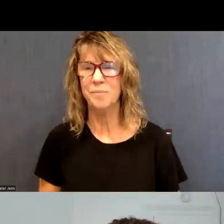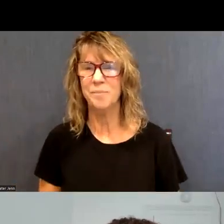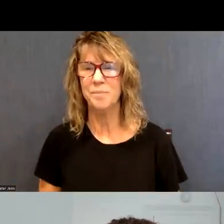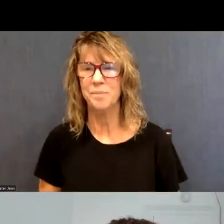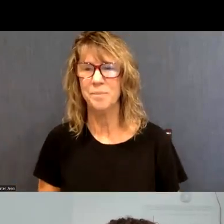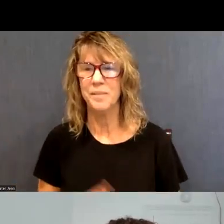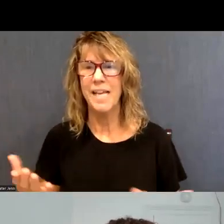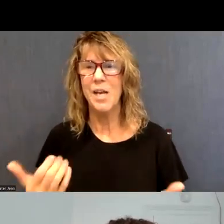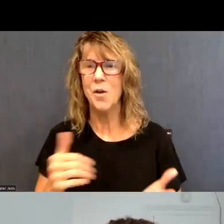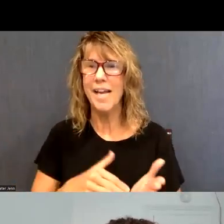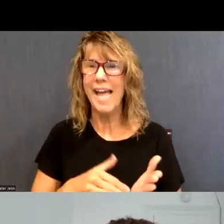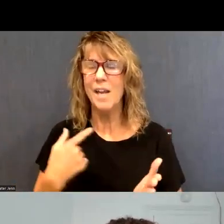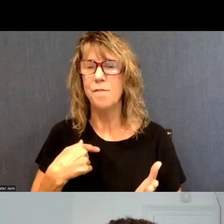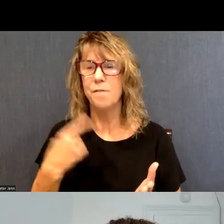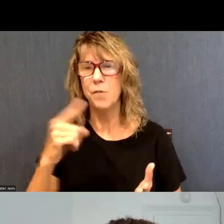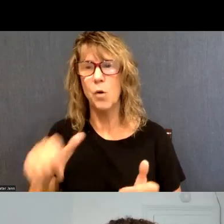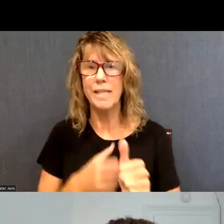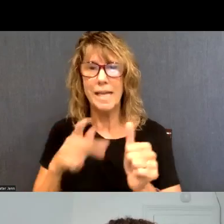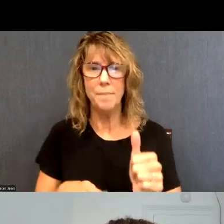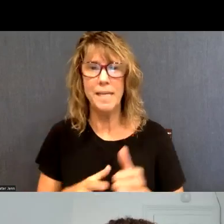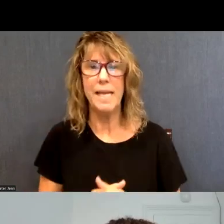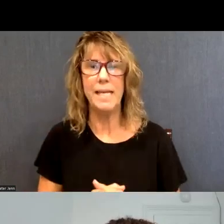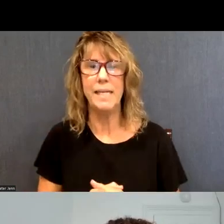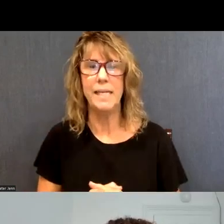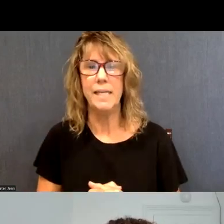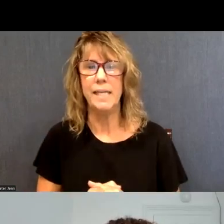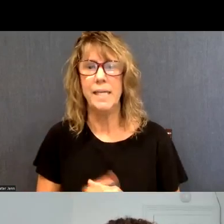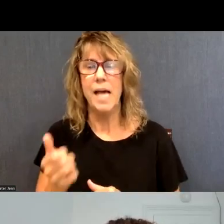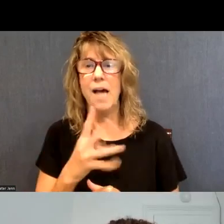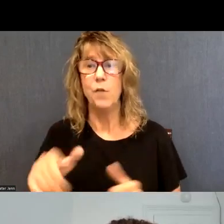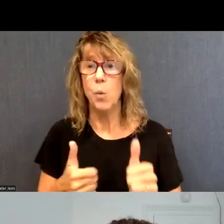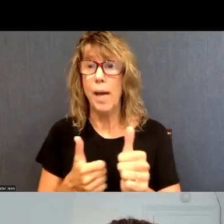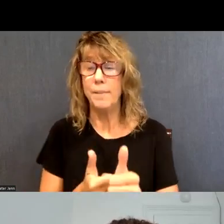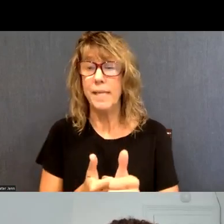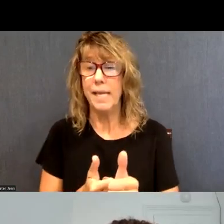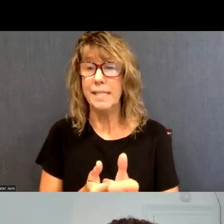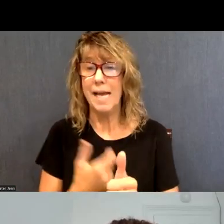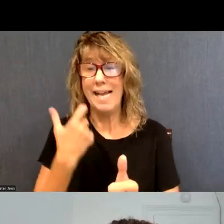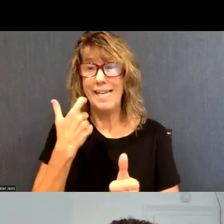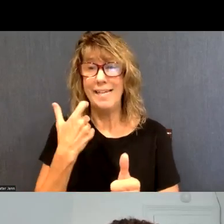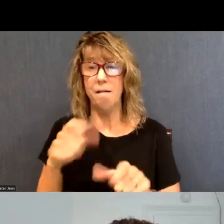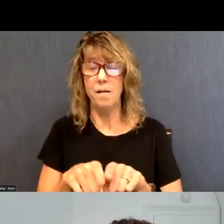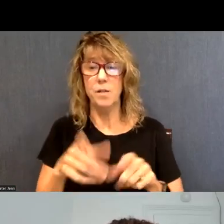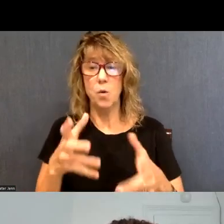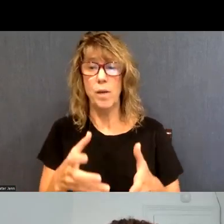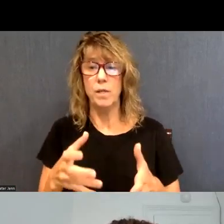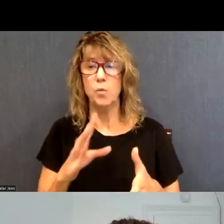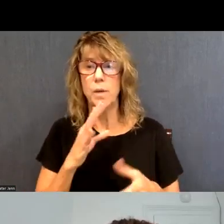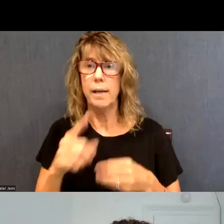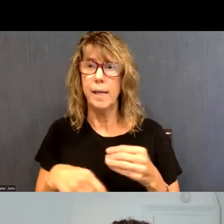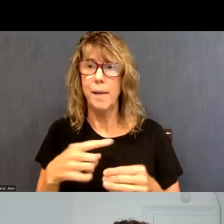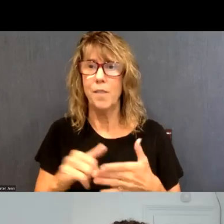Crisis Jam again for this SAMHSA update. Um, a few updates, and I just also want to comment a little bit on